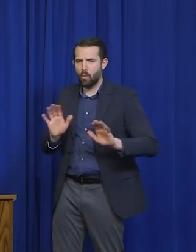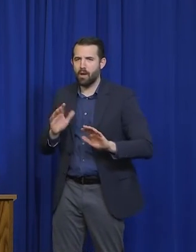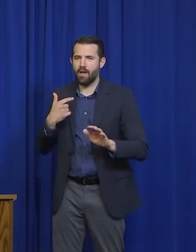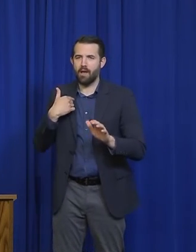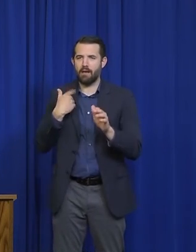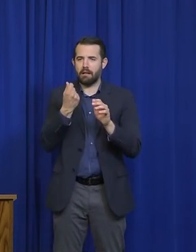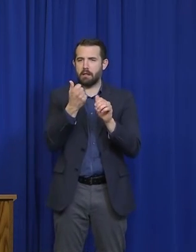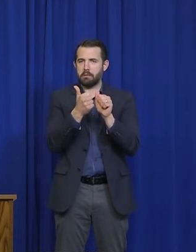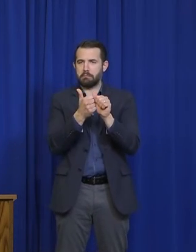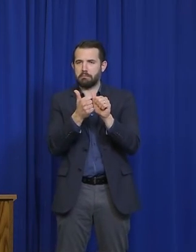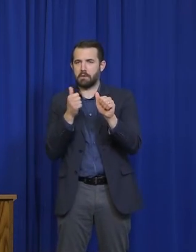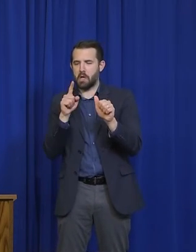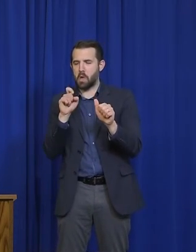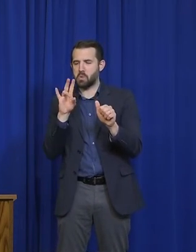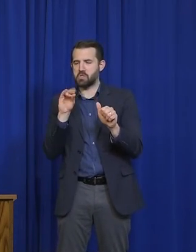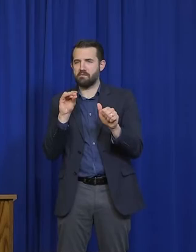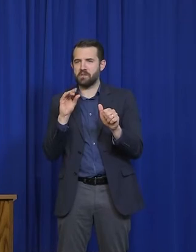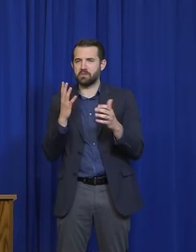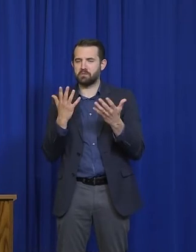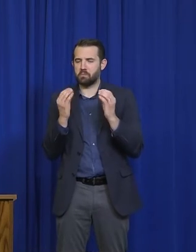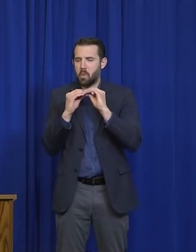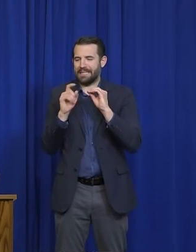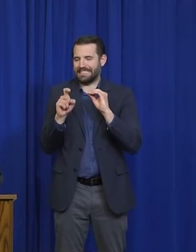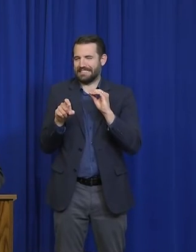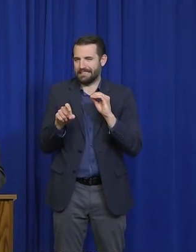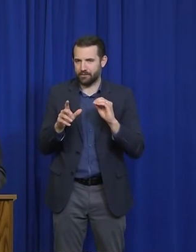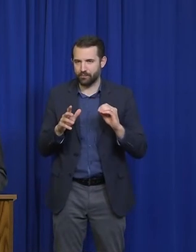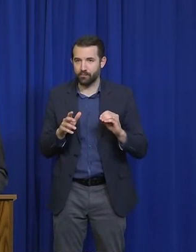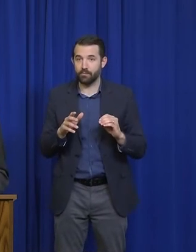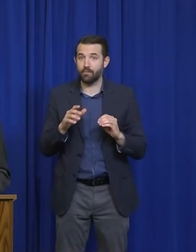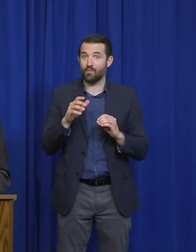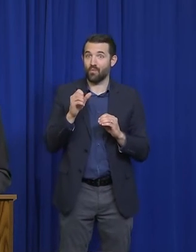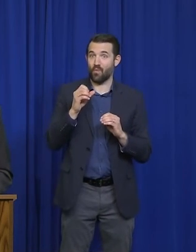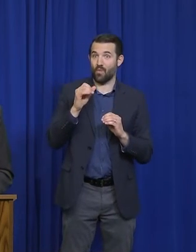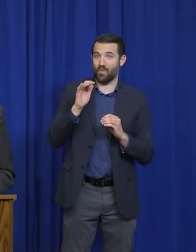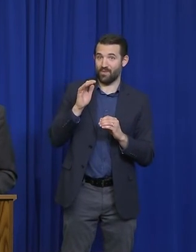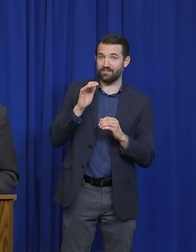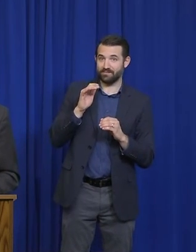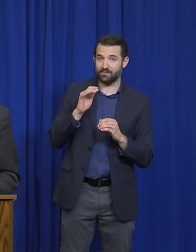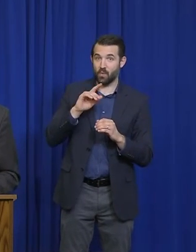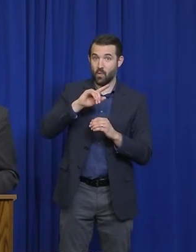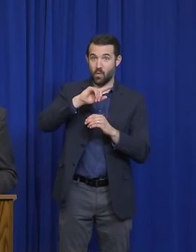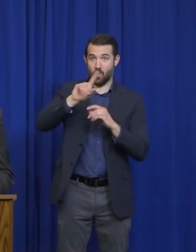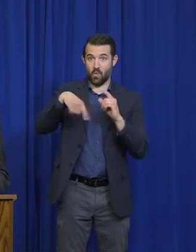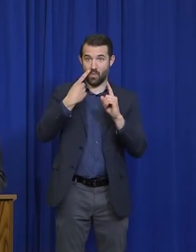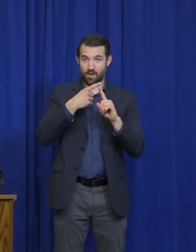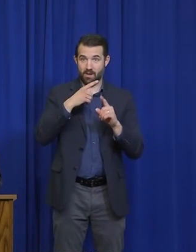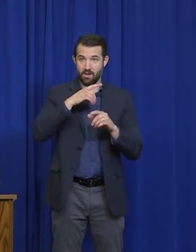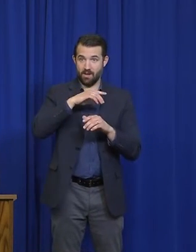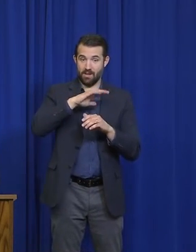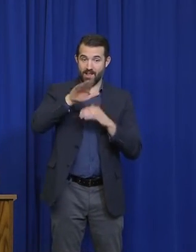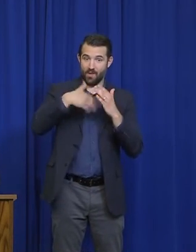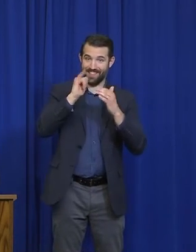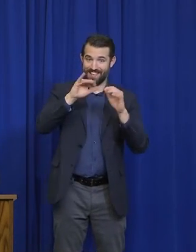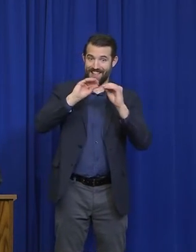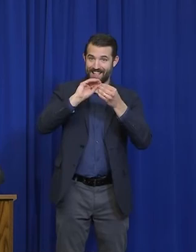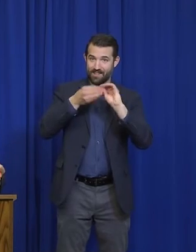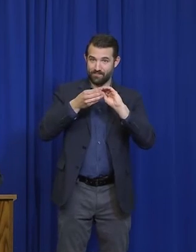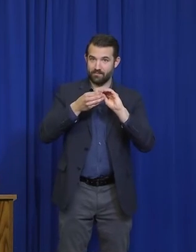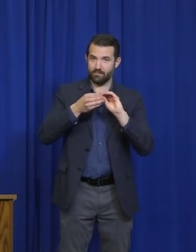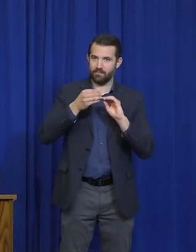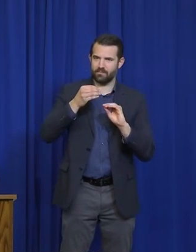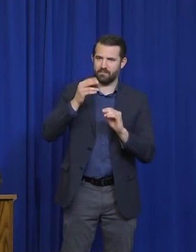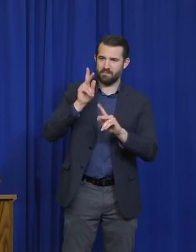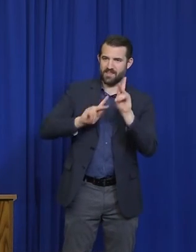we will know that we are there is when the overall number of positive tests that we are getting, the percentage of positive tests,